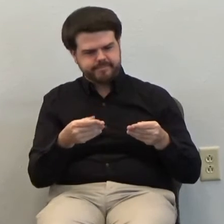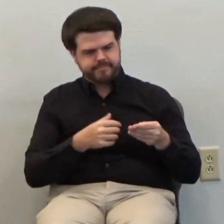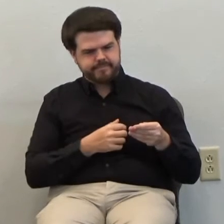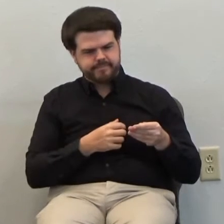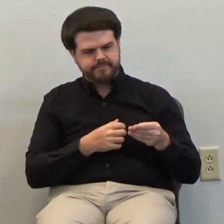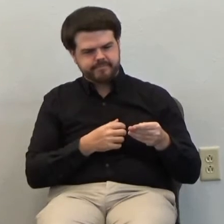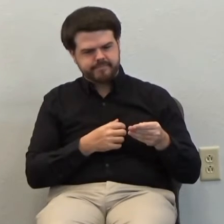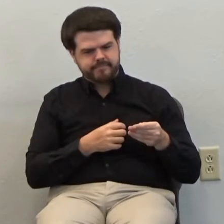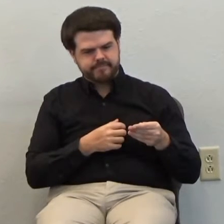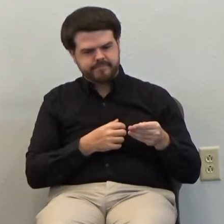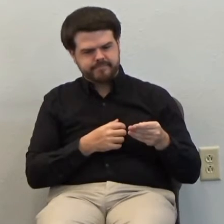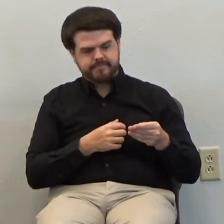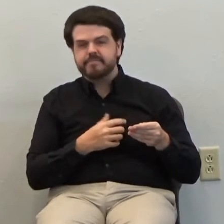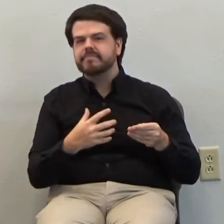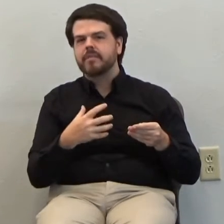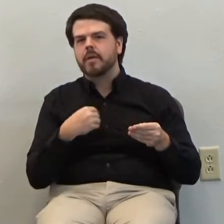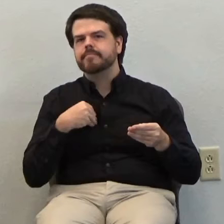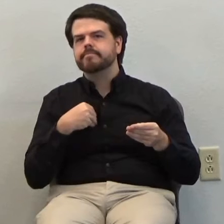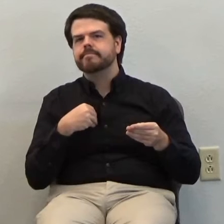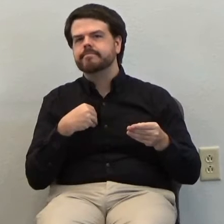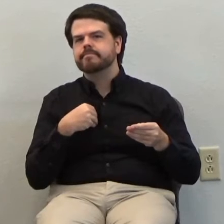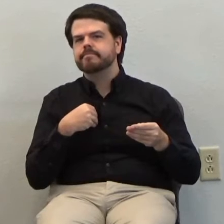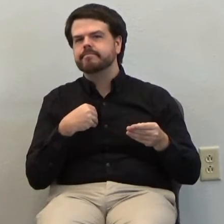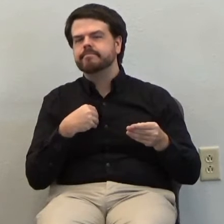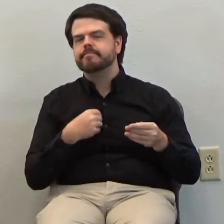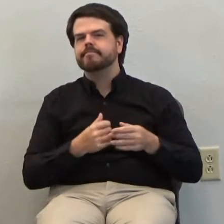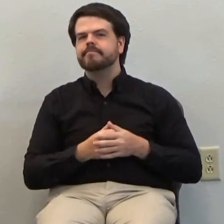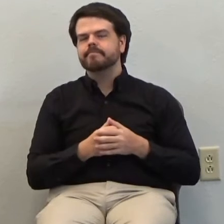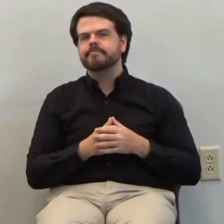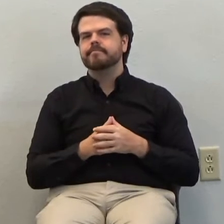I accept it. I adore it.